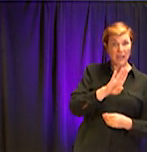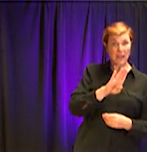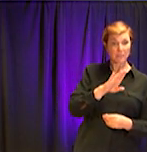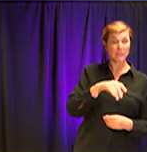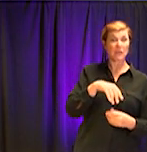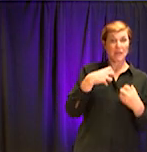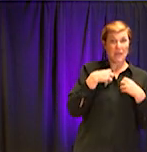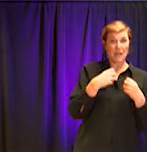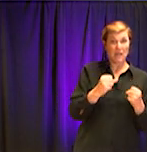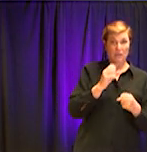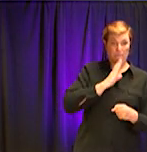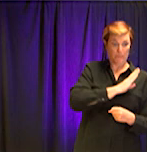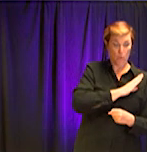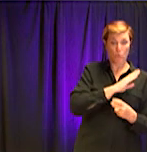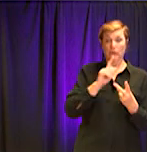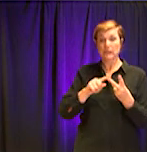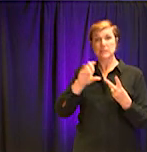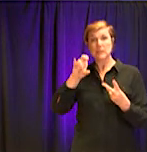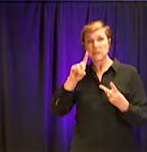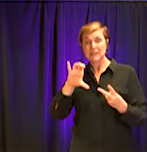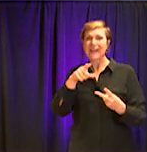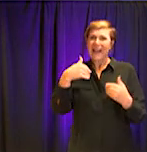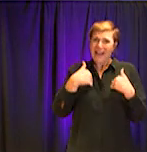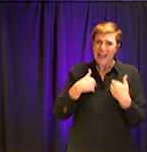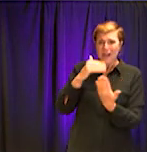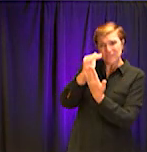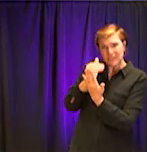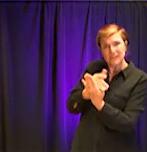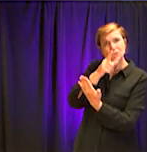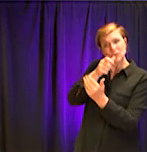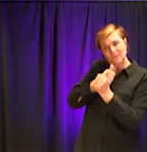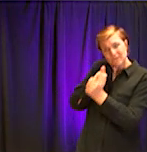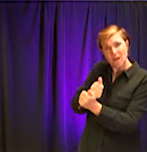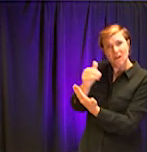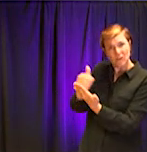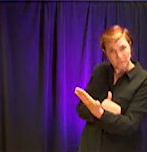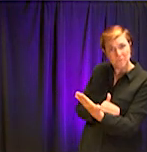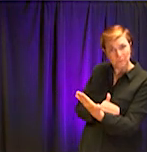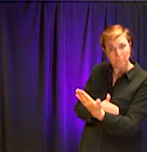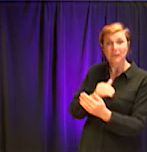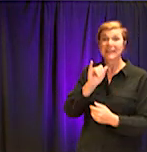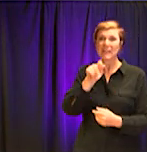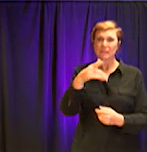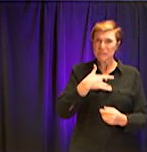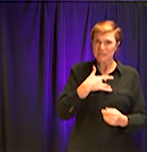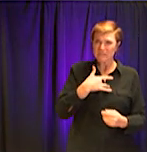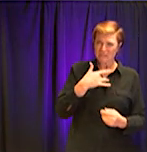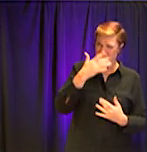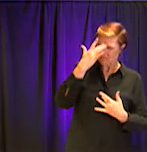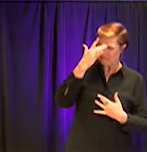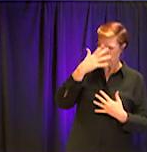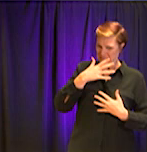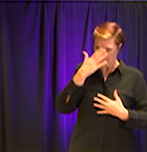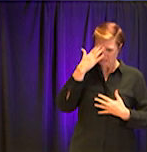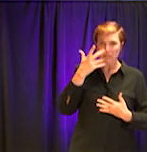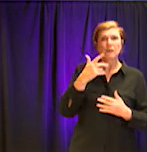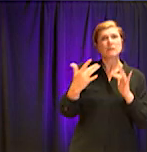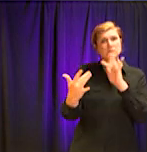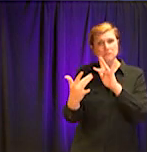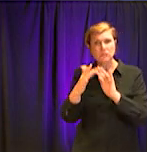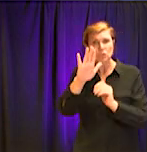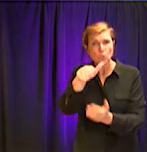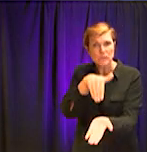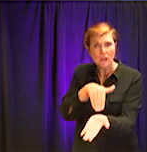Um, stay out, away from emergency departments if you just have mild illness. Please communicate with your physician about next steps, especially if you have some